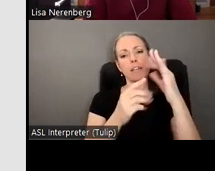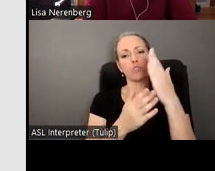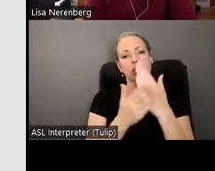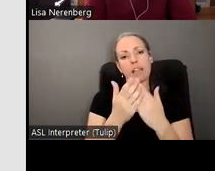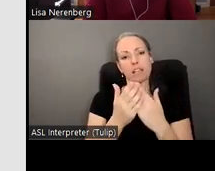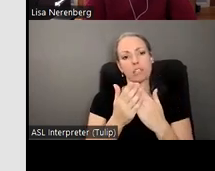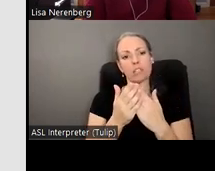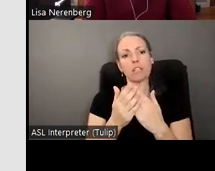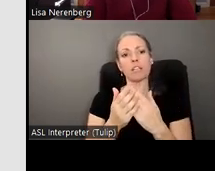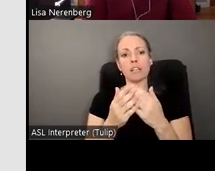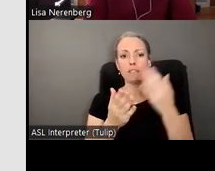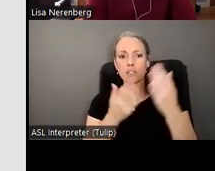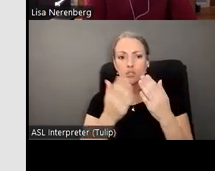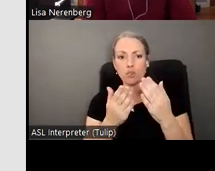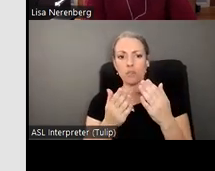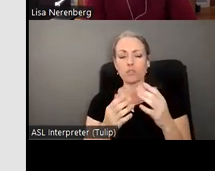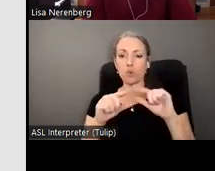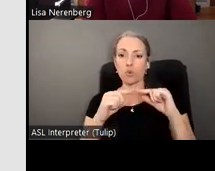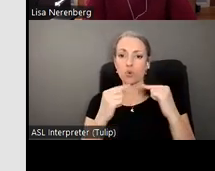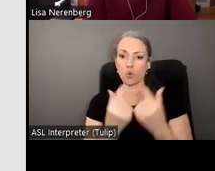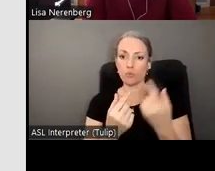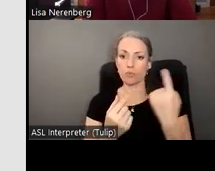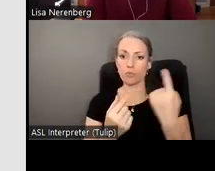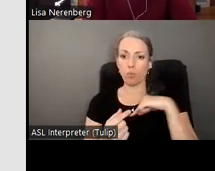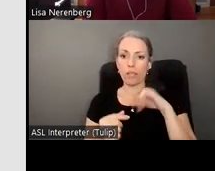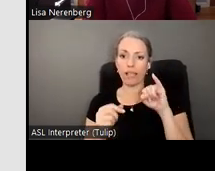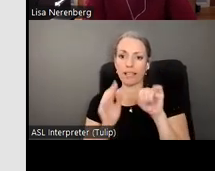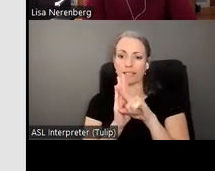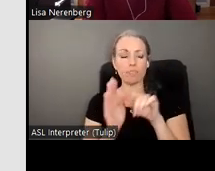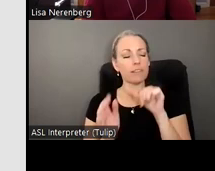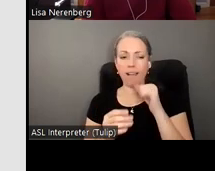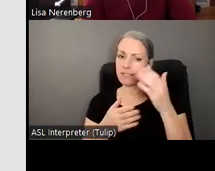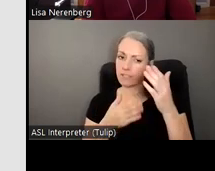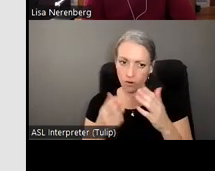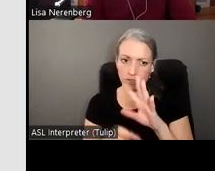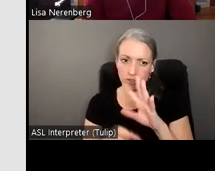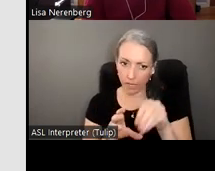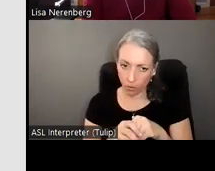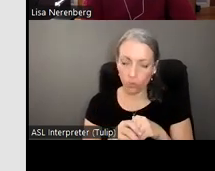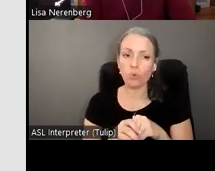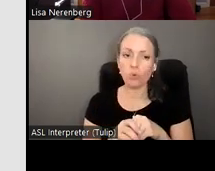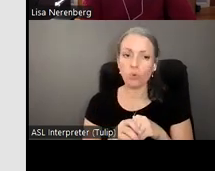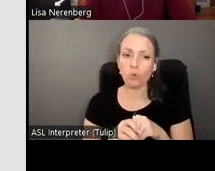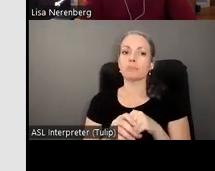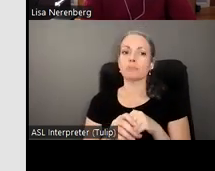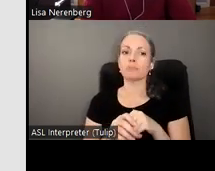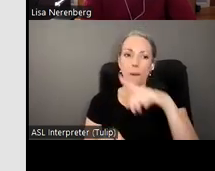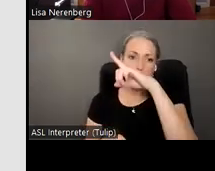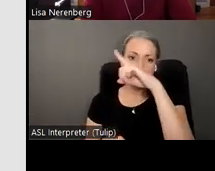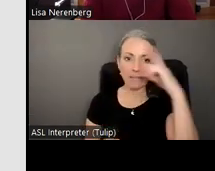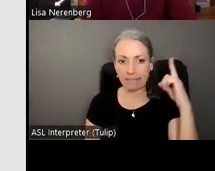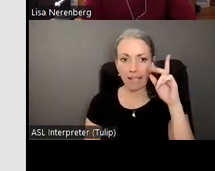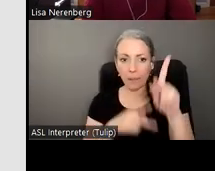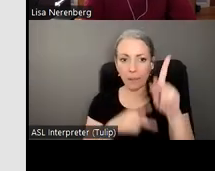groups and groups that we've identified as underserved include uh black indigenous people of color or